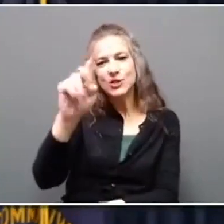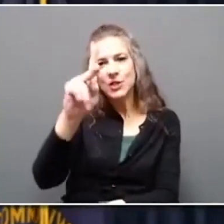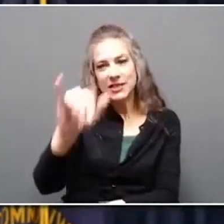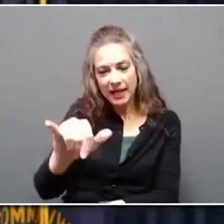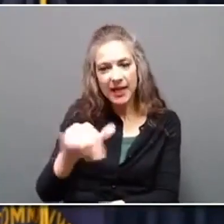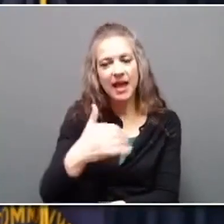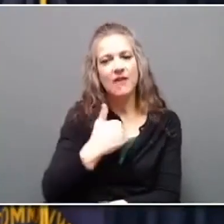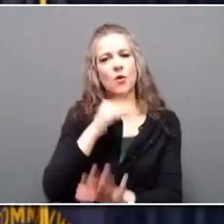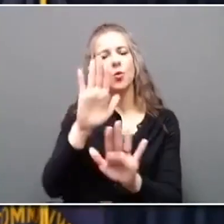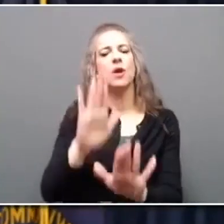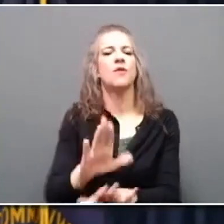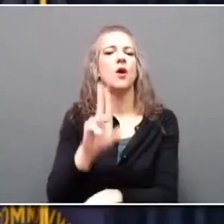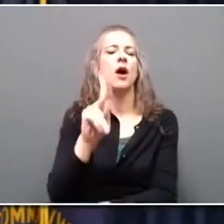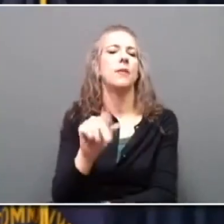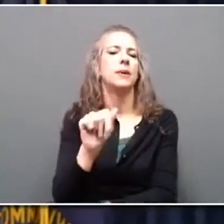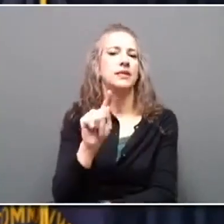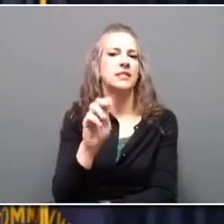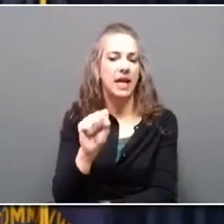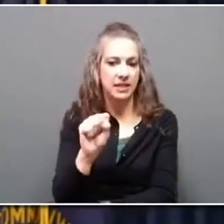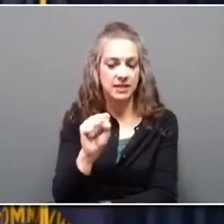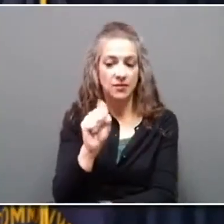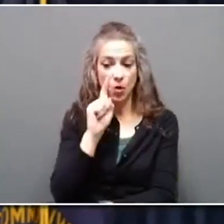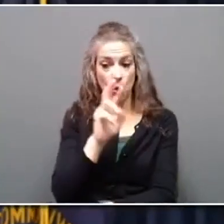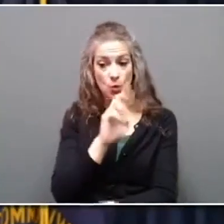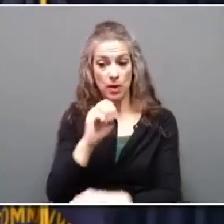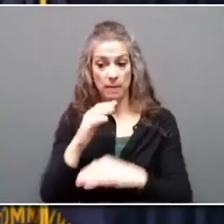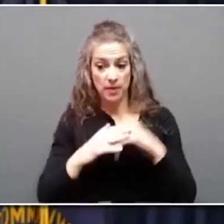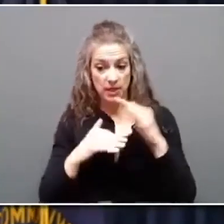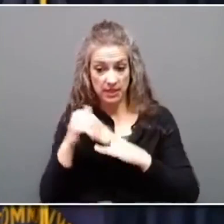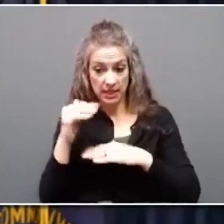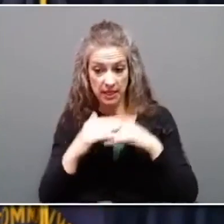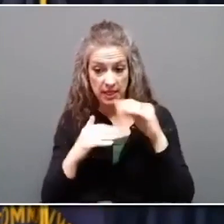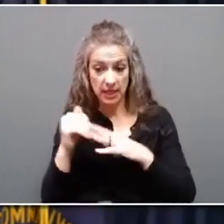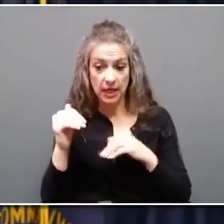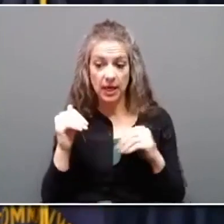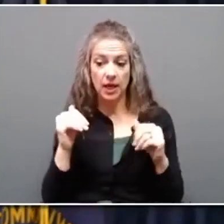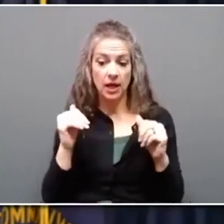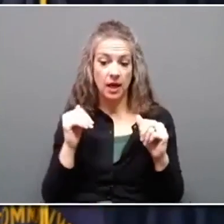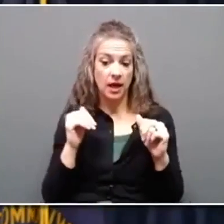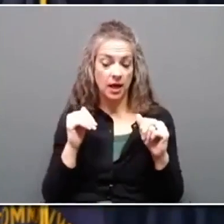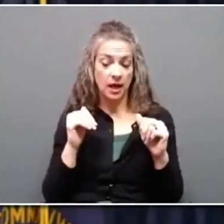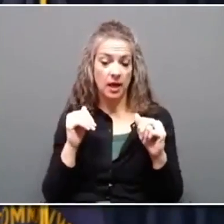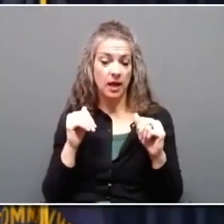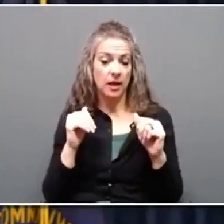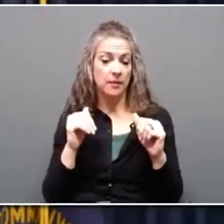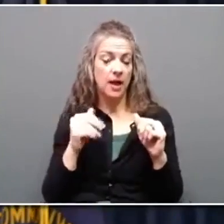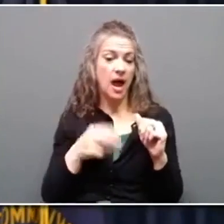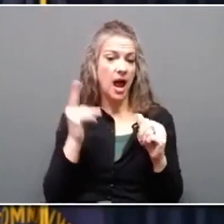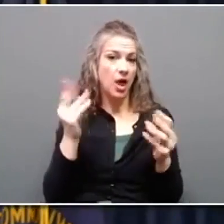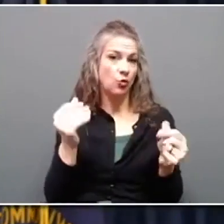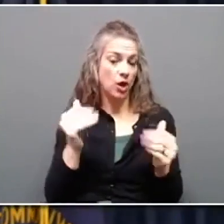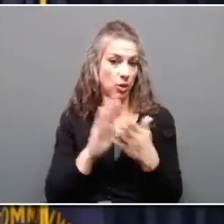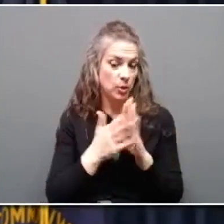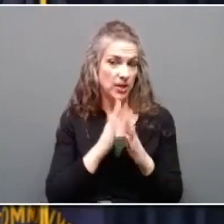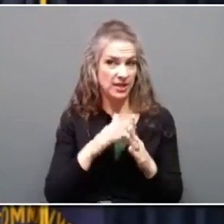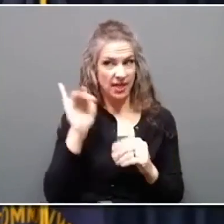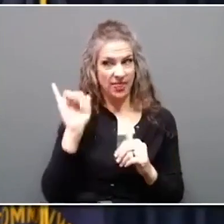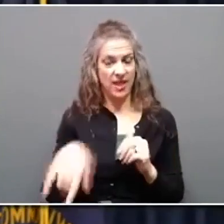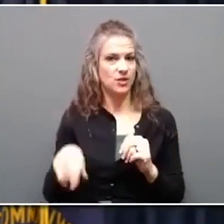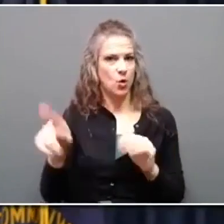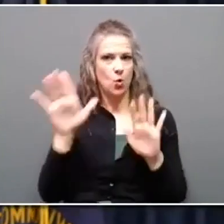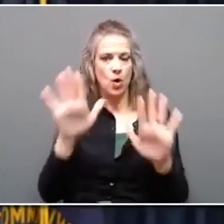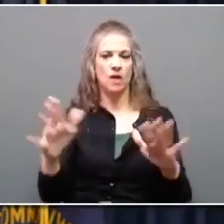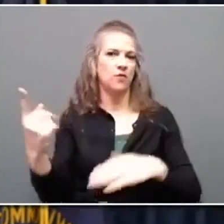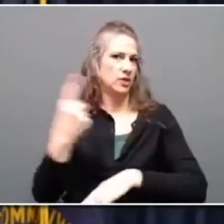great updates on rebuilding after the floods, especially in our high ground communities. It was a great day celebrating